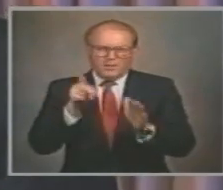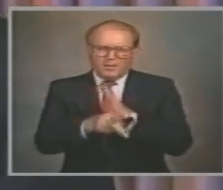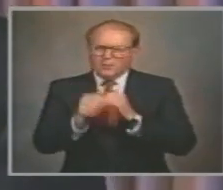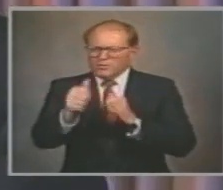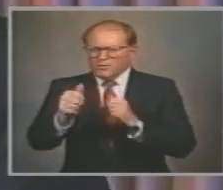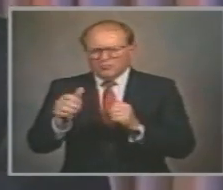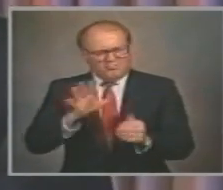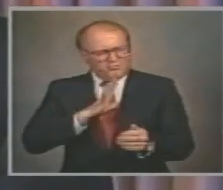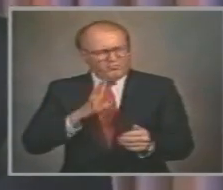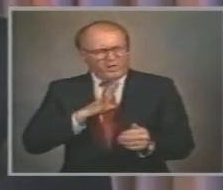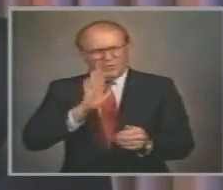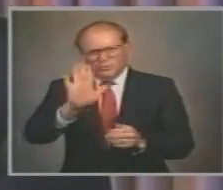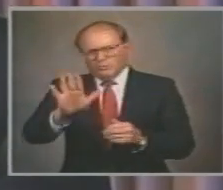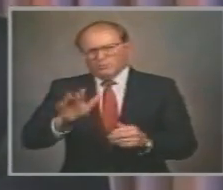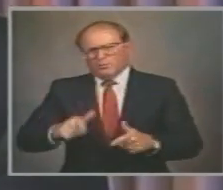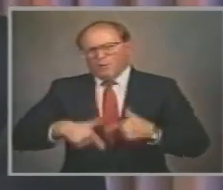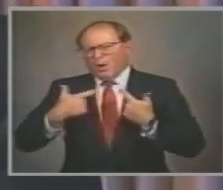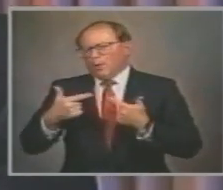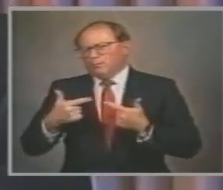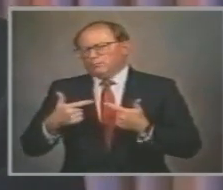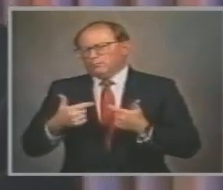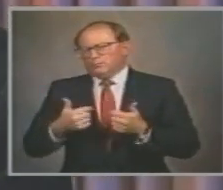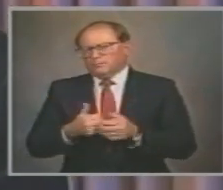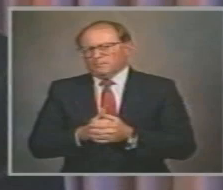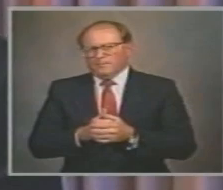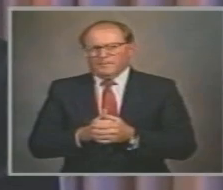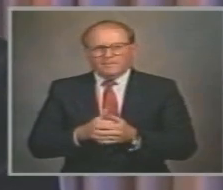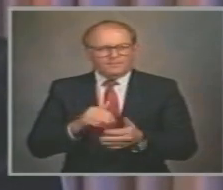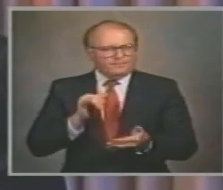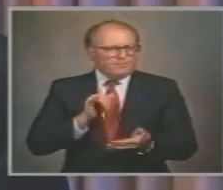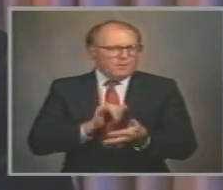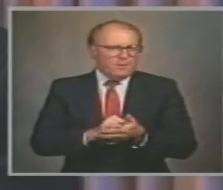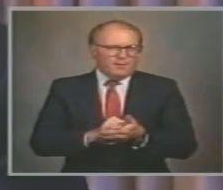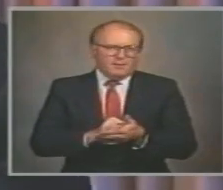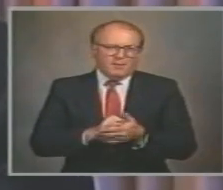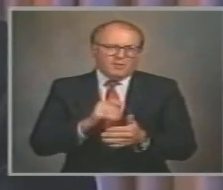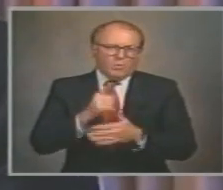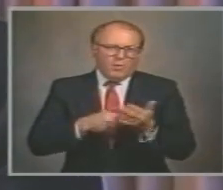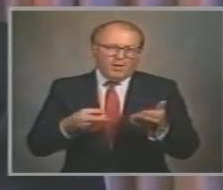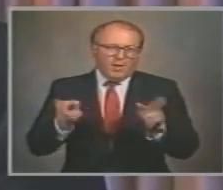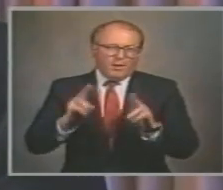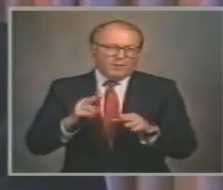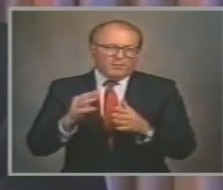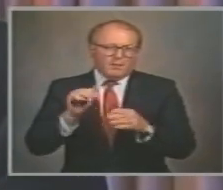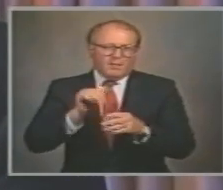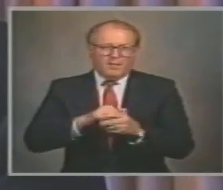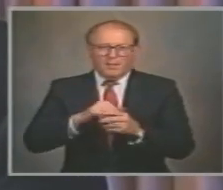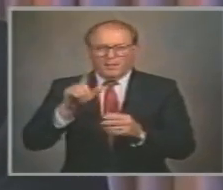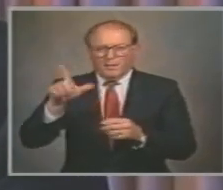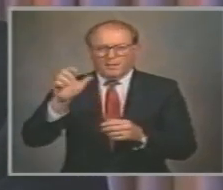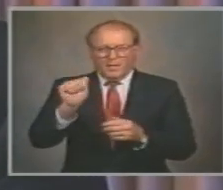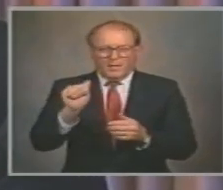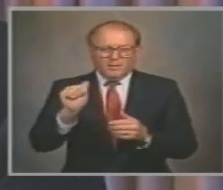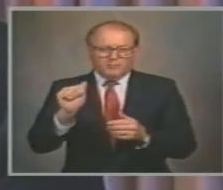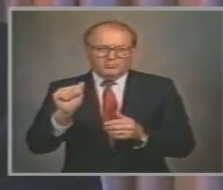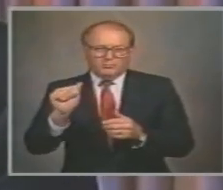It's your life Isn't that pretty much What happened in Los Angeles Chicago